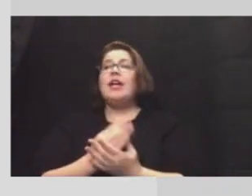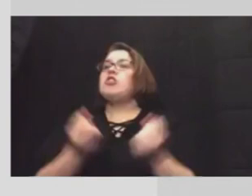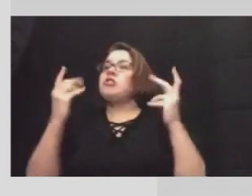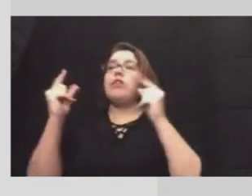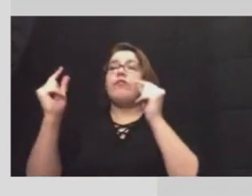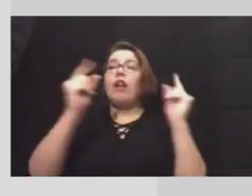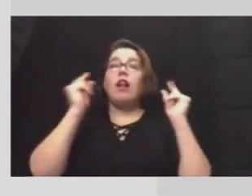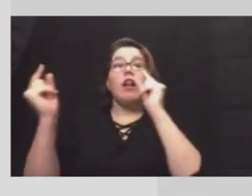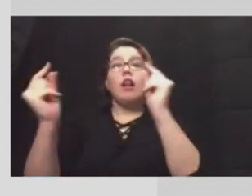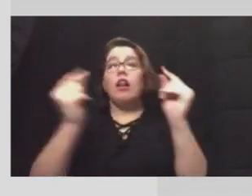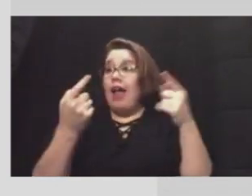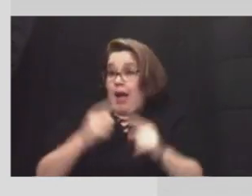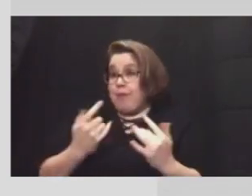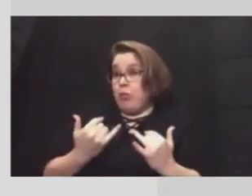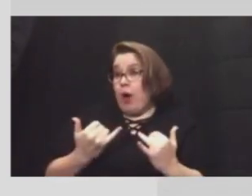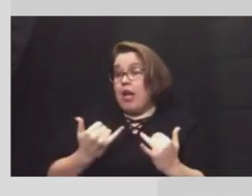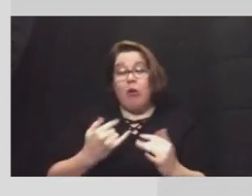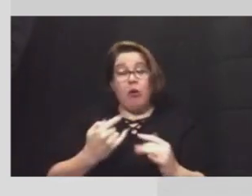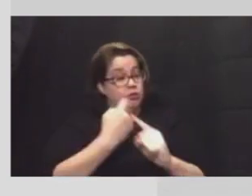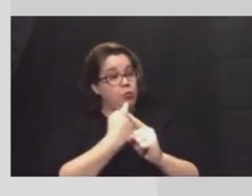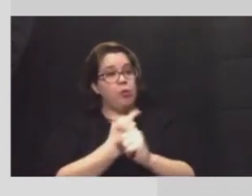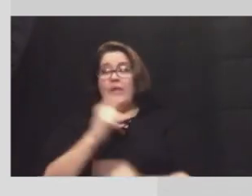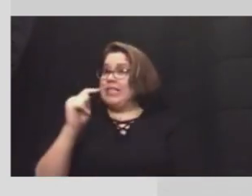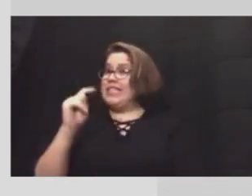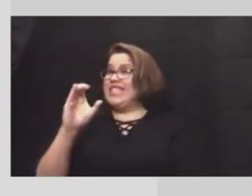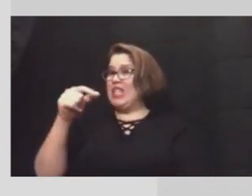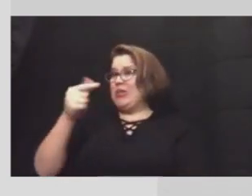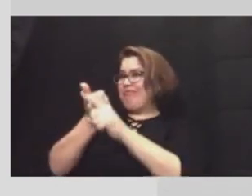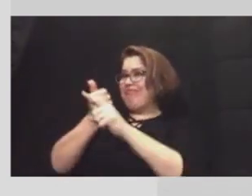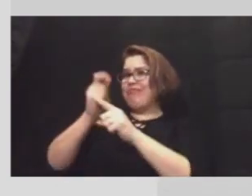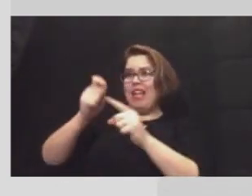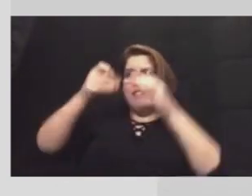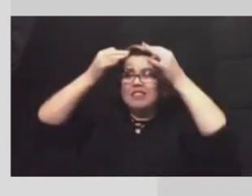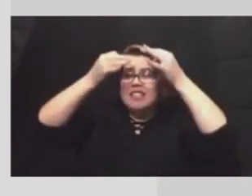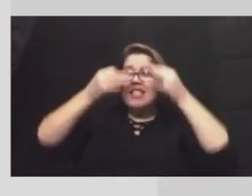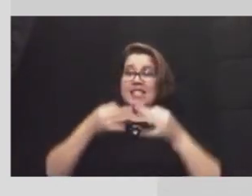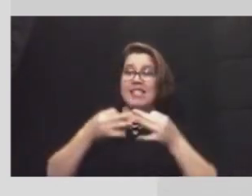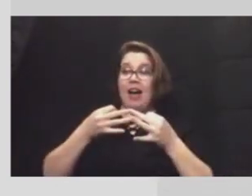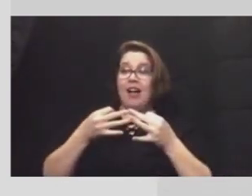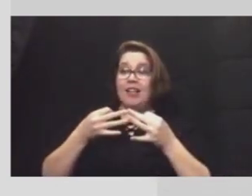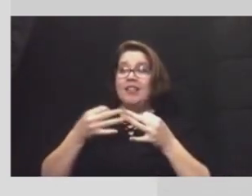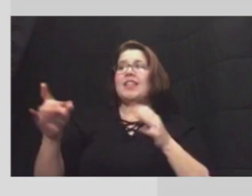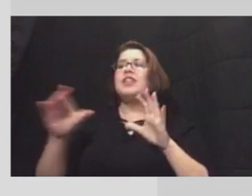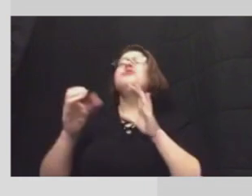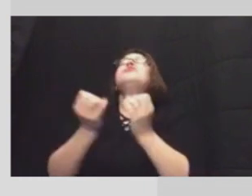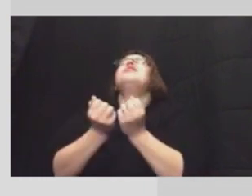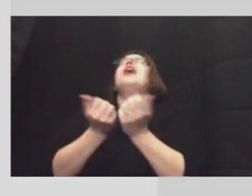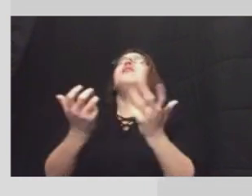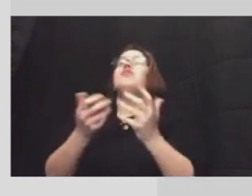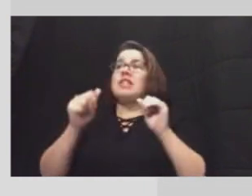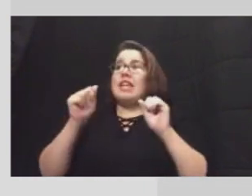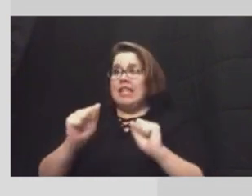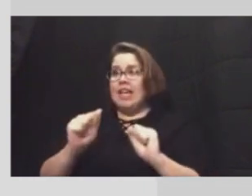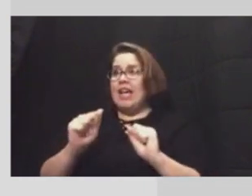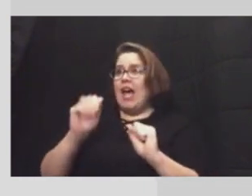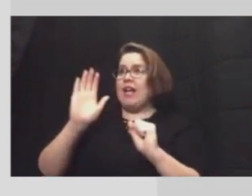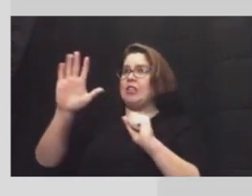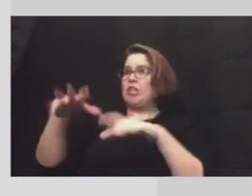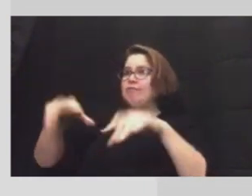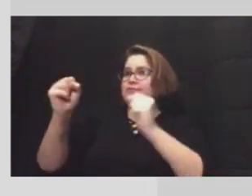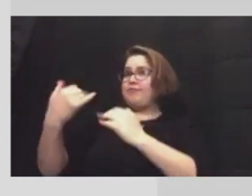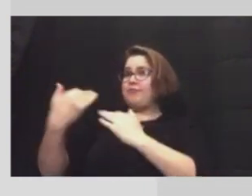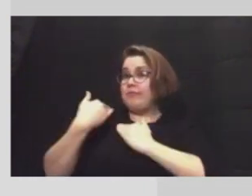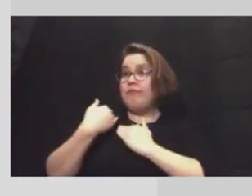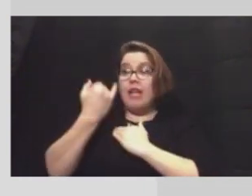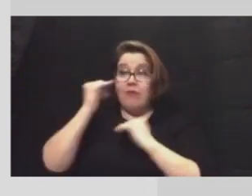going on and rightly so TCEQ has to make a decision and they're doing everything they can their due diligence to see whether or not we're